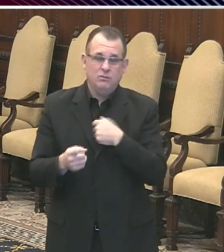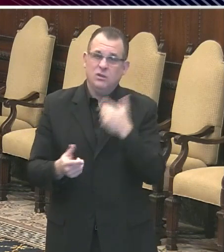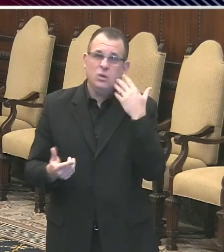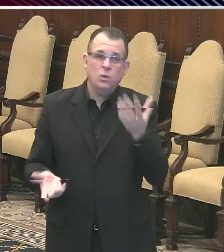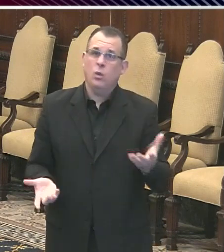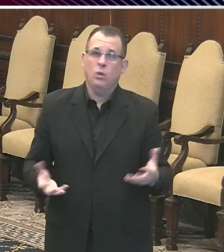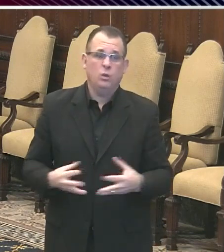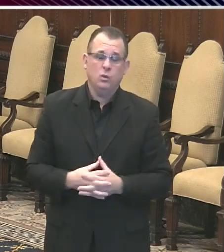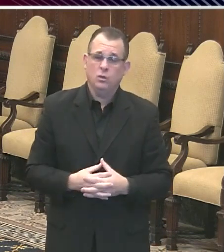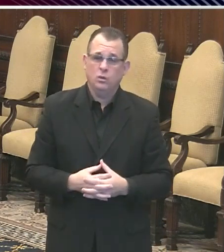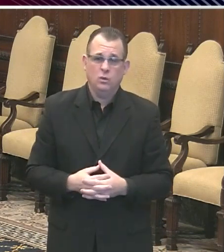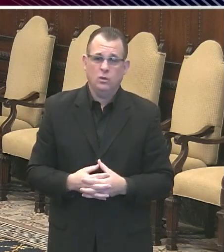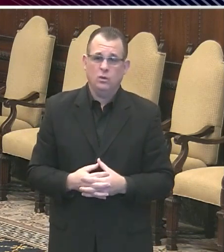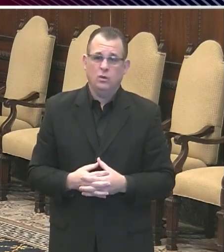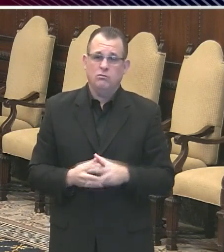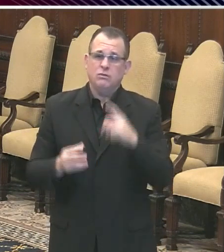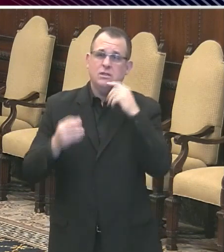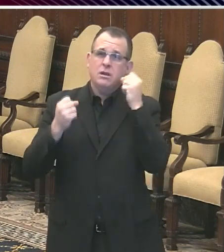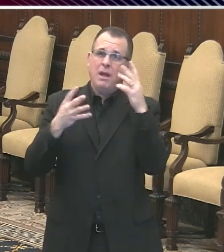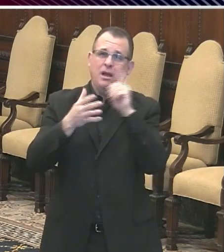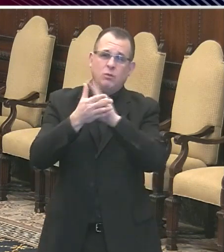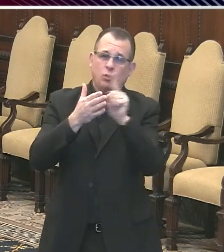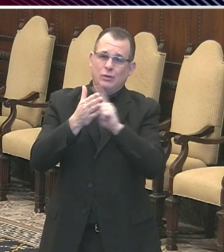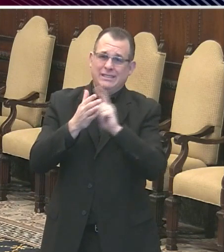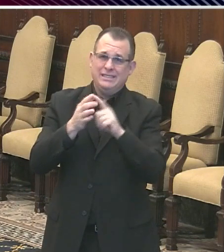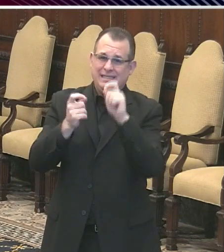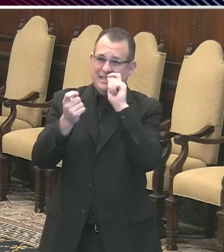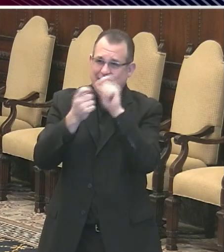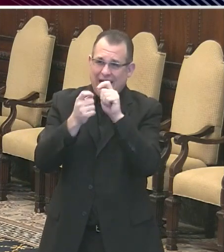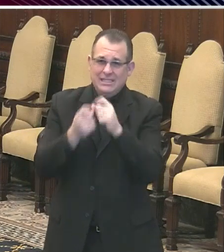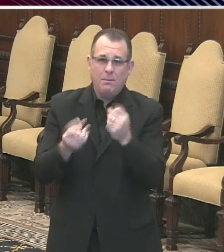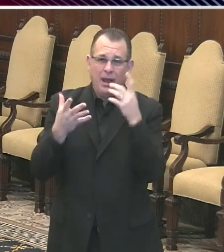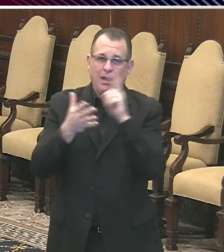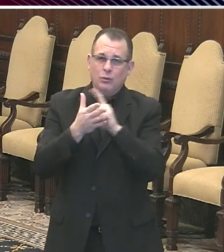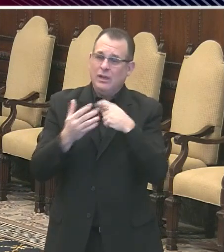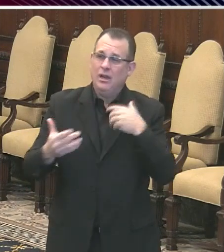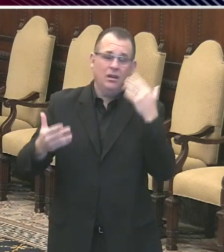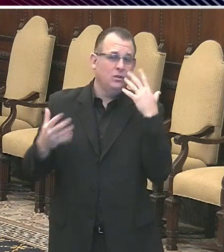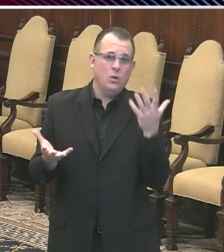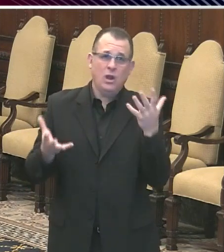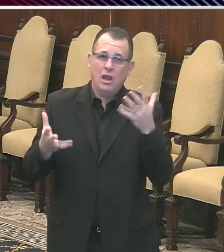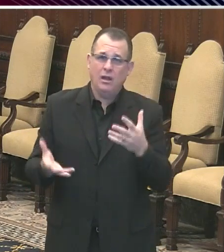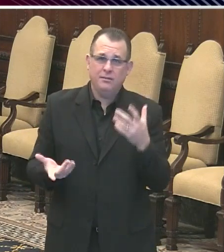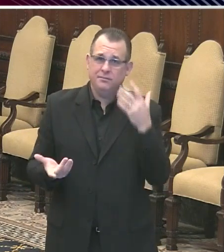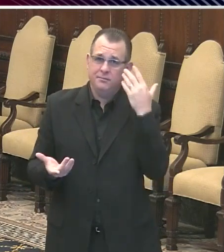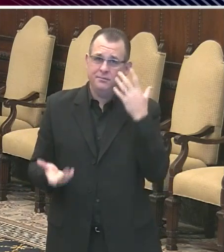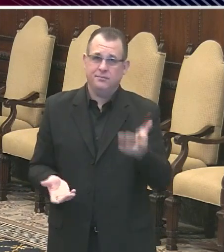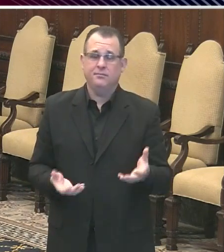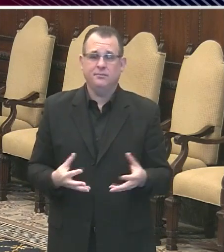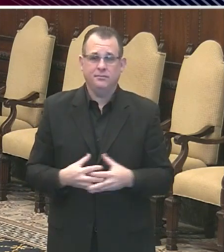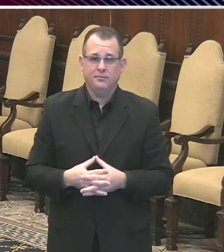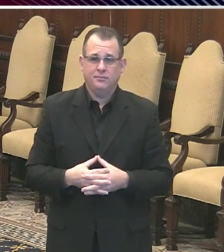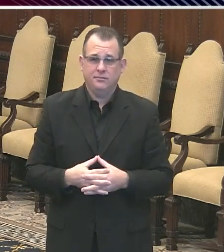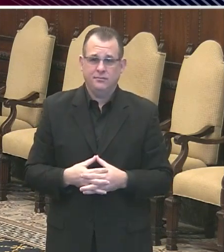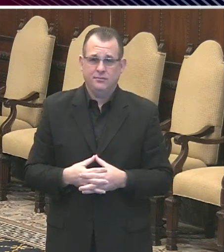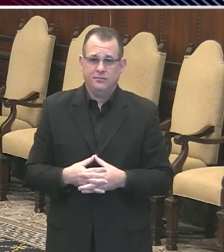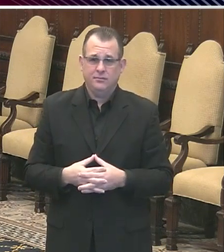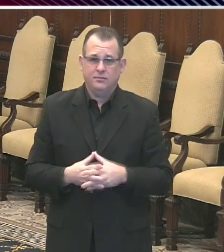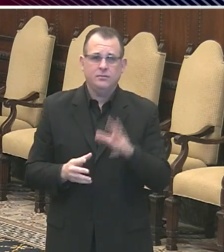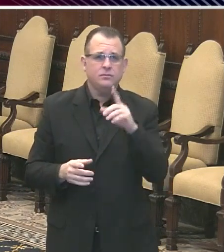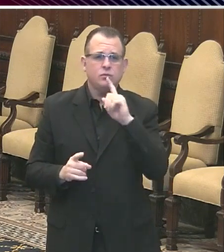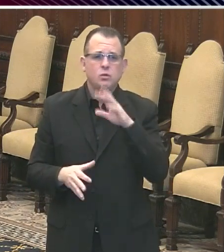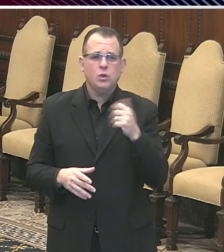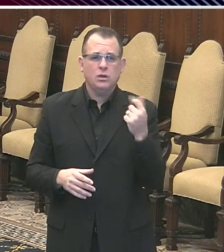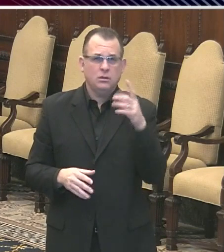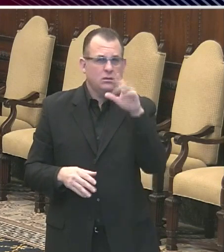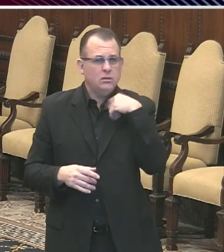It'll be some number of weeks, but I can't tell them how many weeks it'll be. And some are wondering if maybe to calculate the